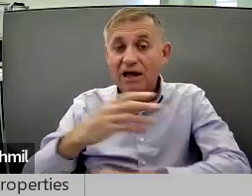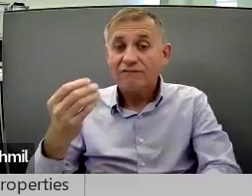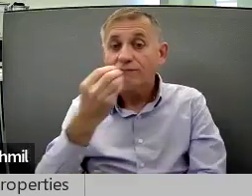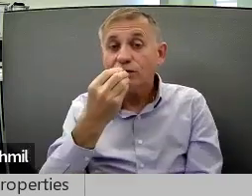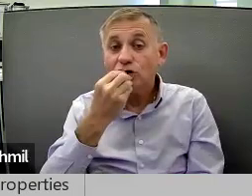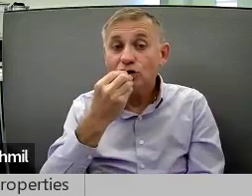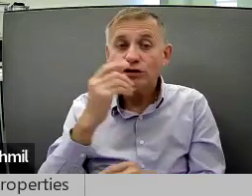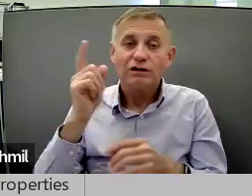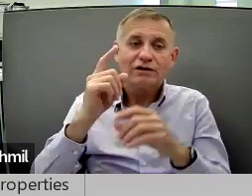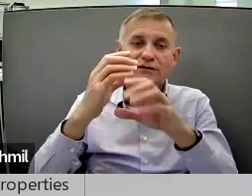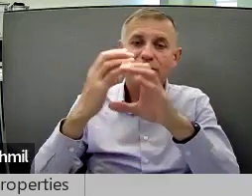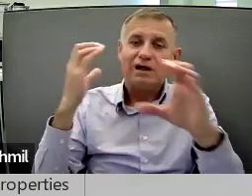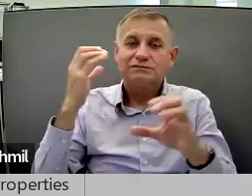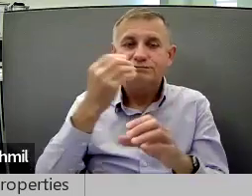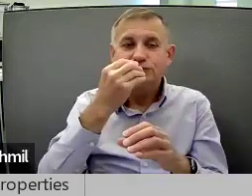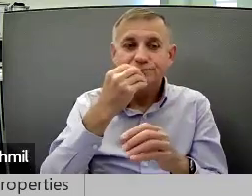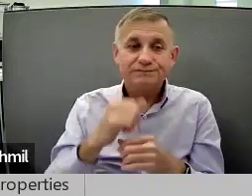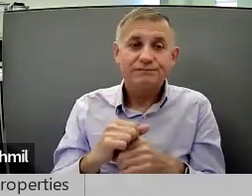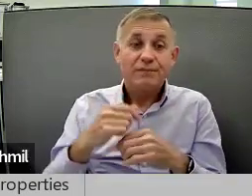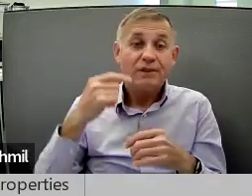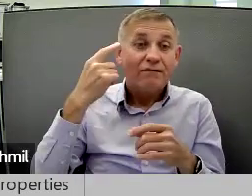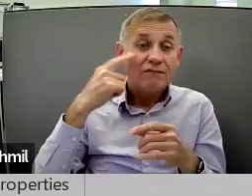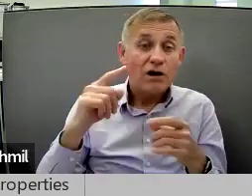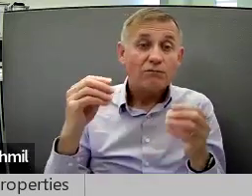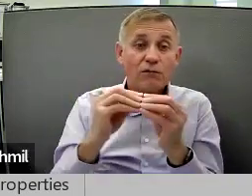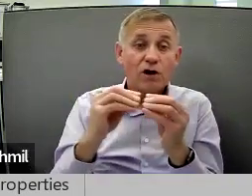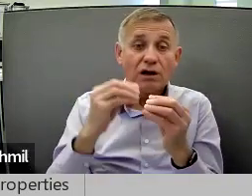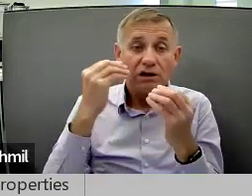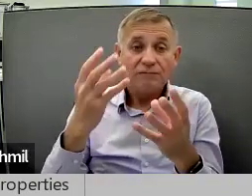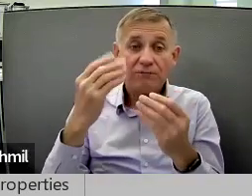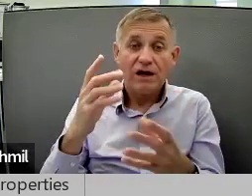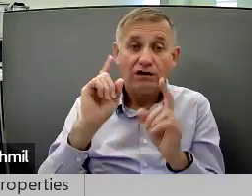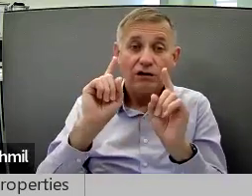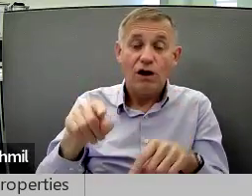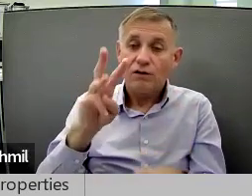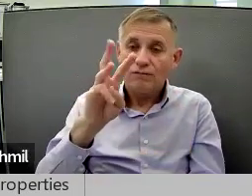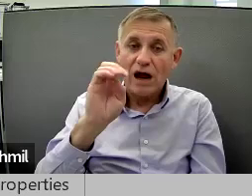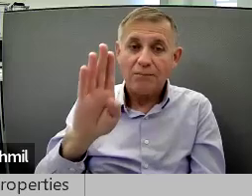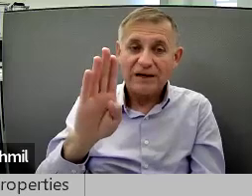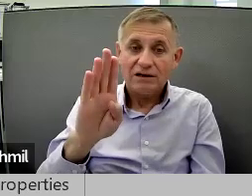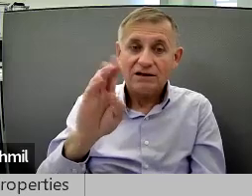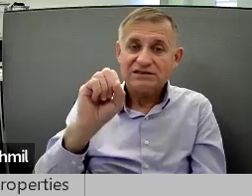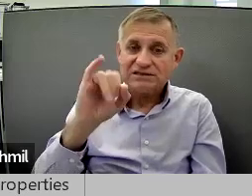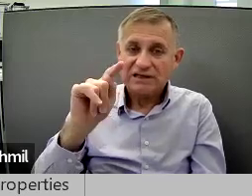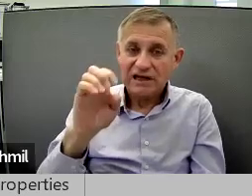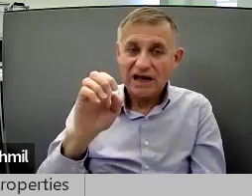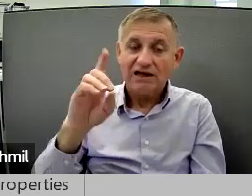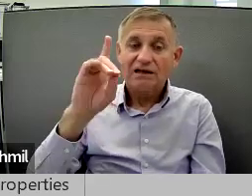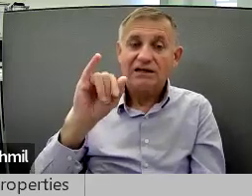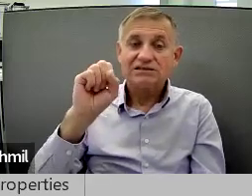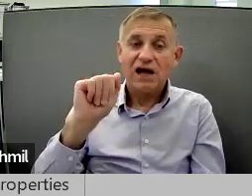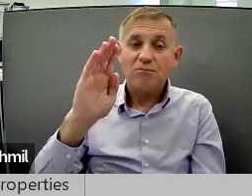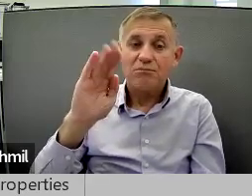tables, and food trucks. For more information, go to our website,